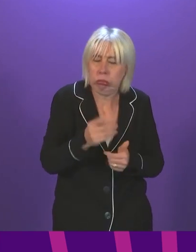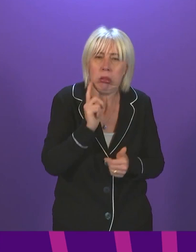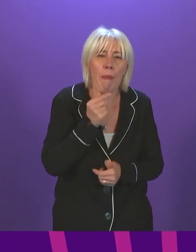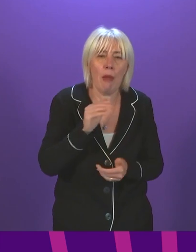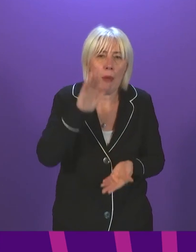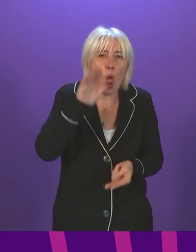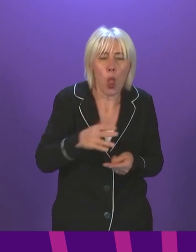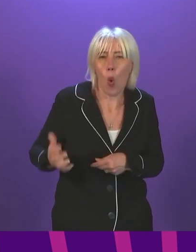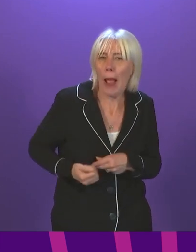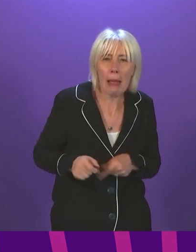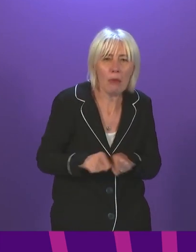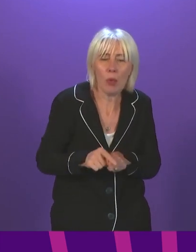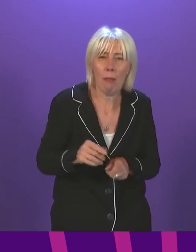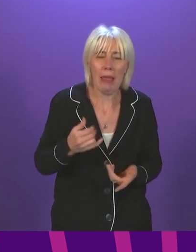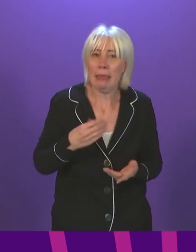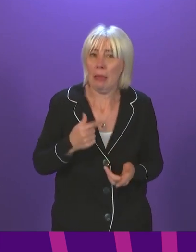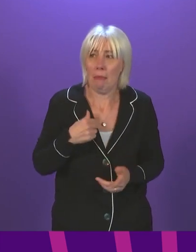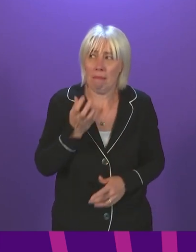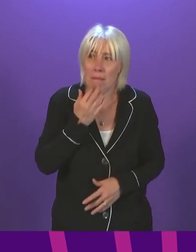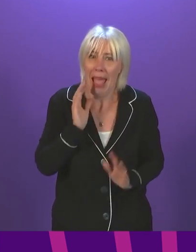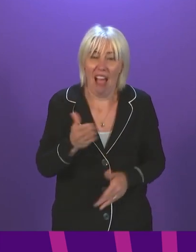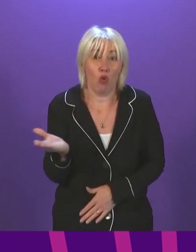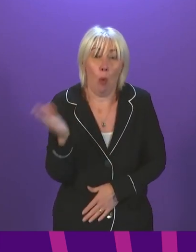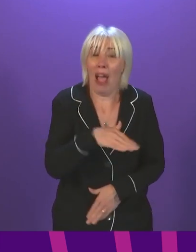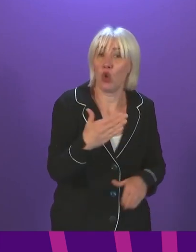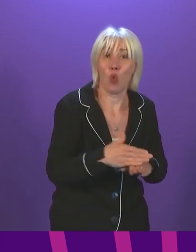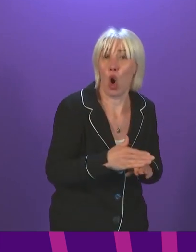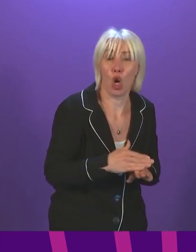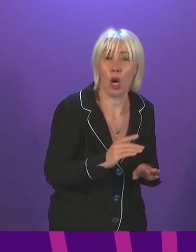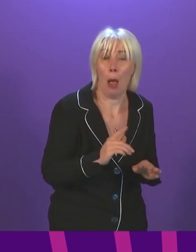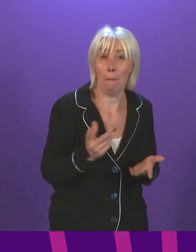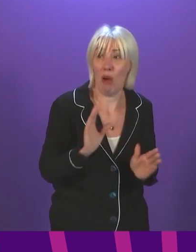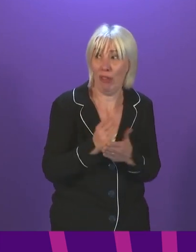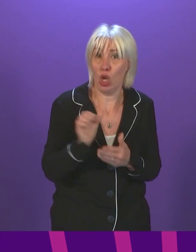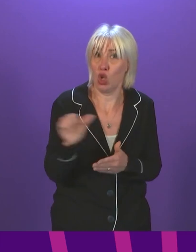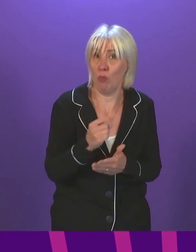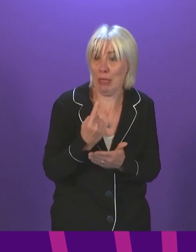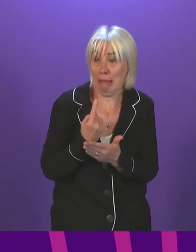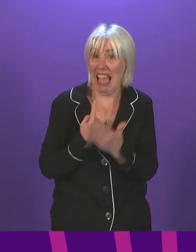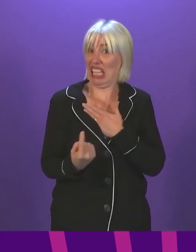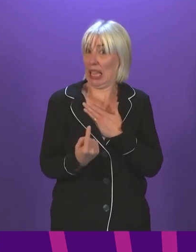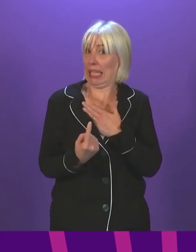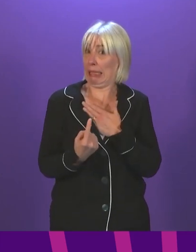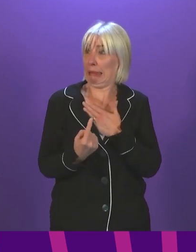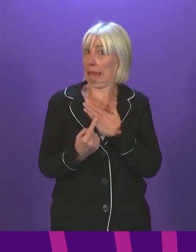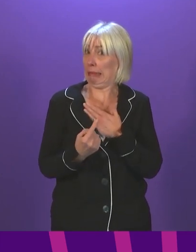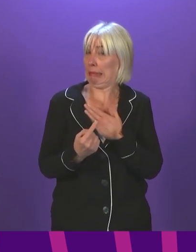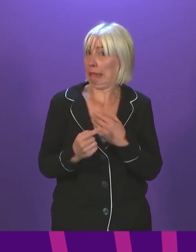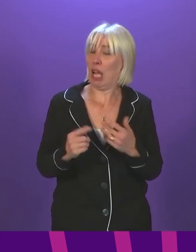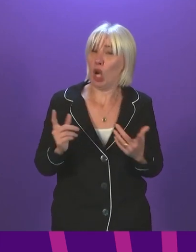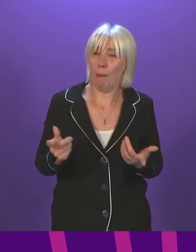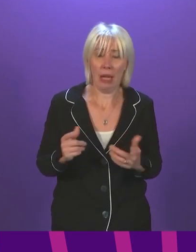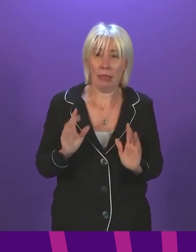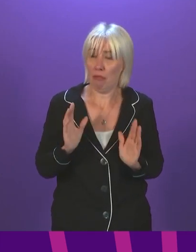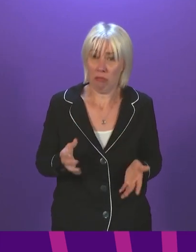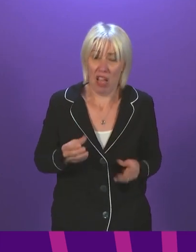and many may be forced to return to work for financial reasons, even though their self-isolation period has not ended. I'm told by